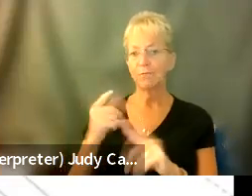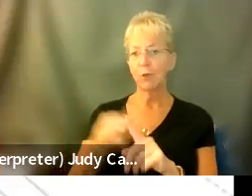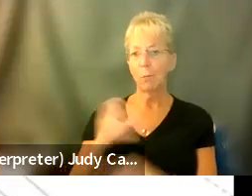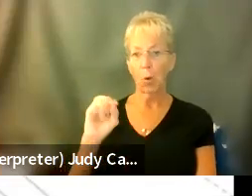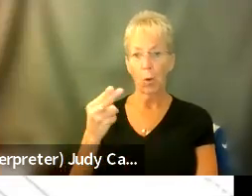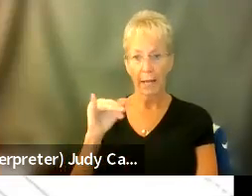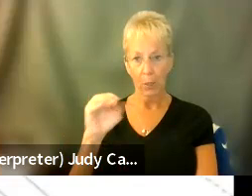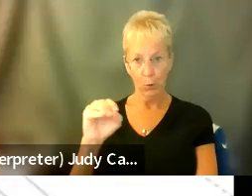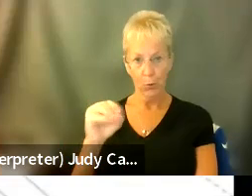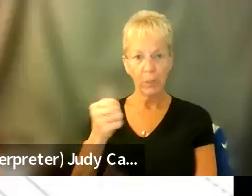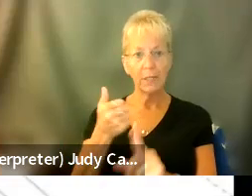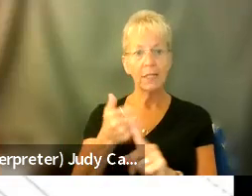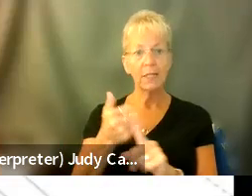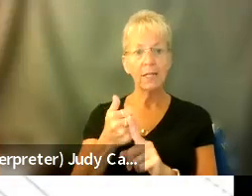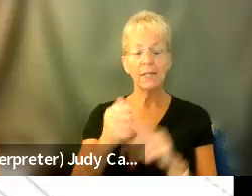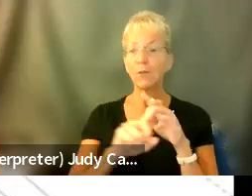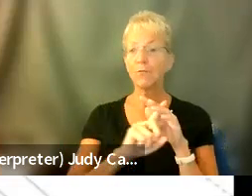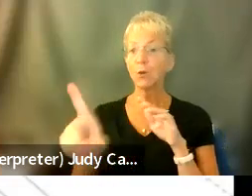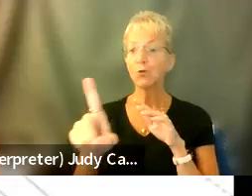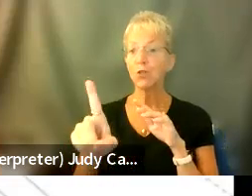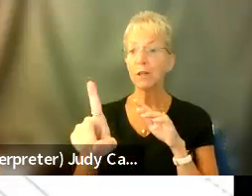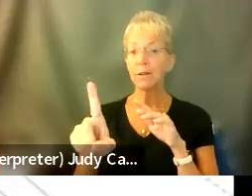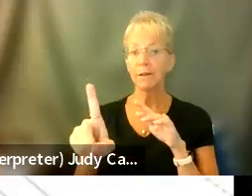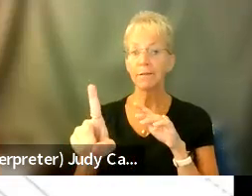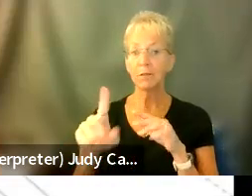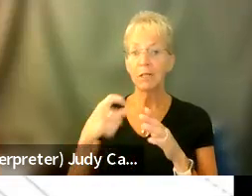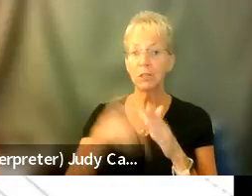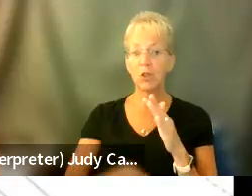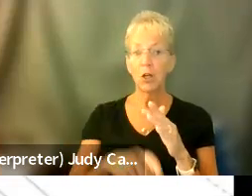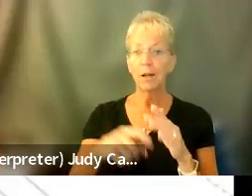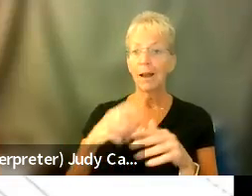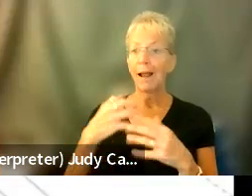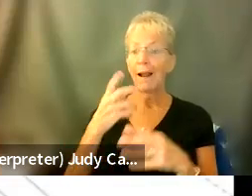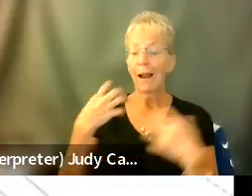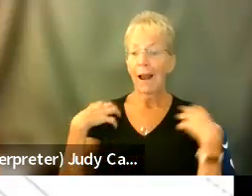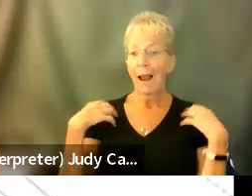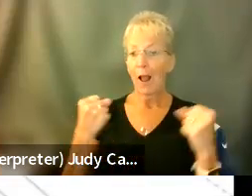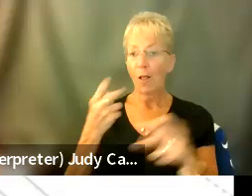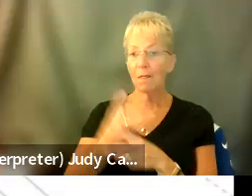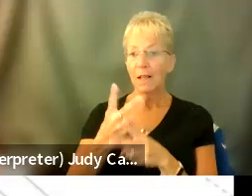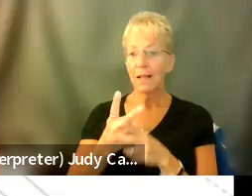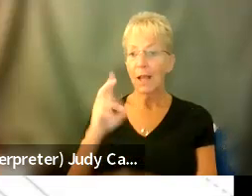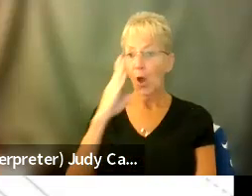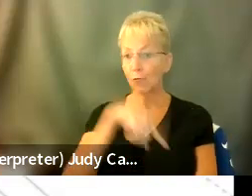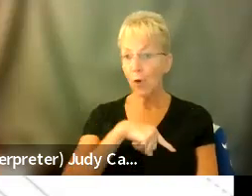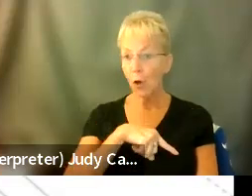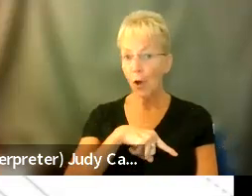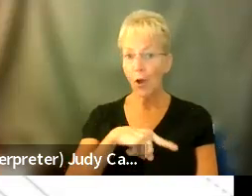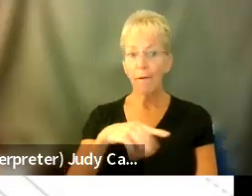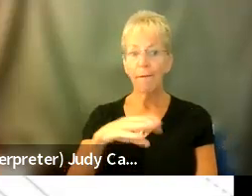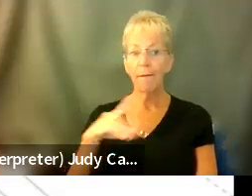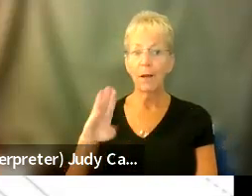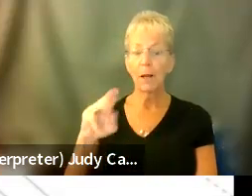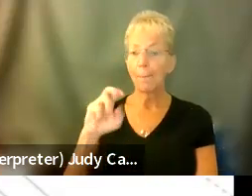He is a fugitive. He is charged with health care fraud plus statements related to health care matters, mail